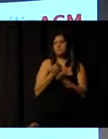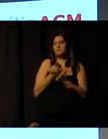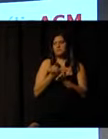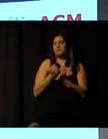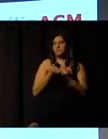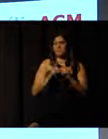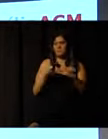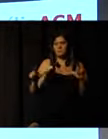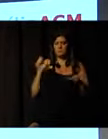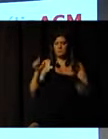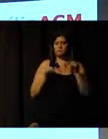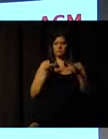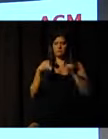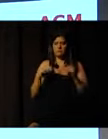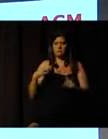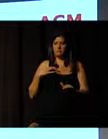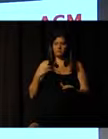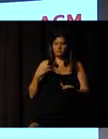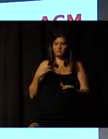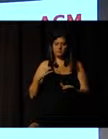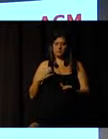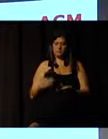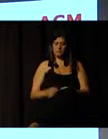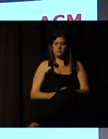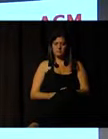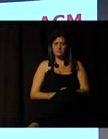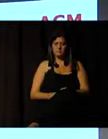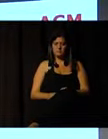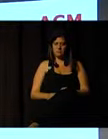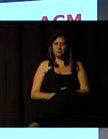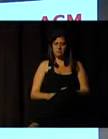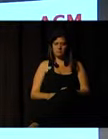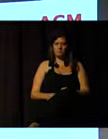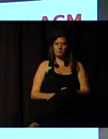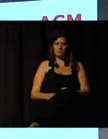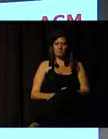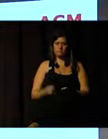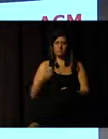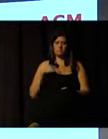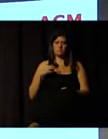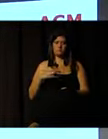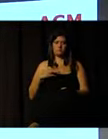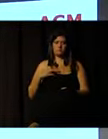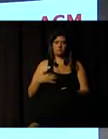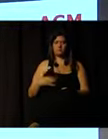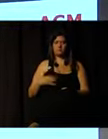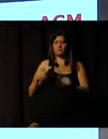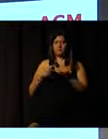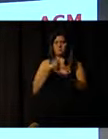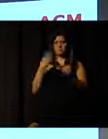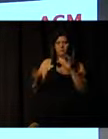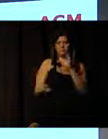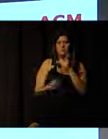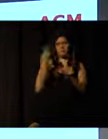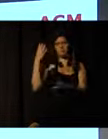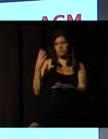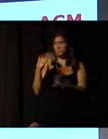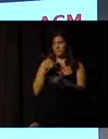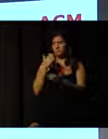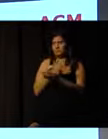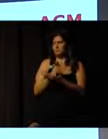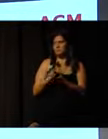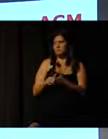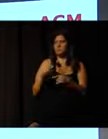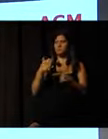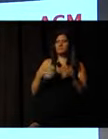supported with lots of voluntary work. Our pride and our pioneering.